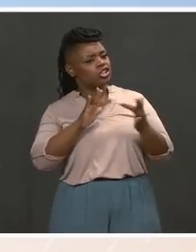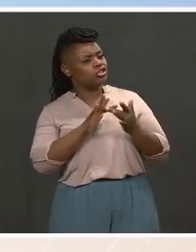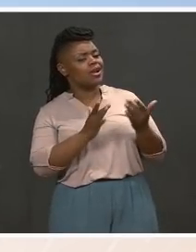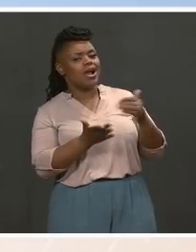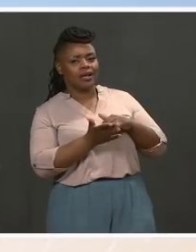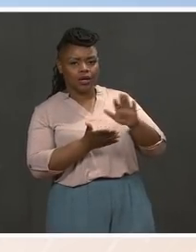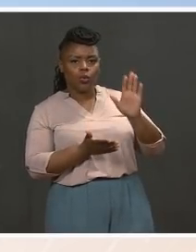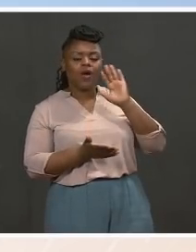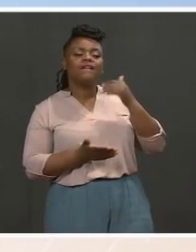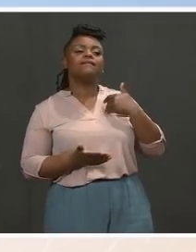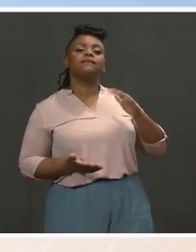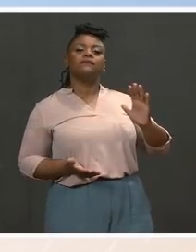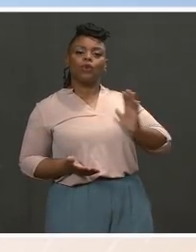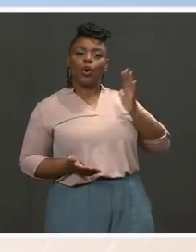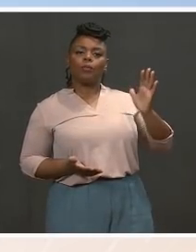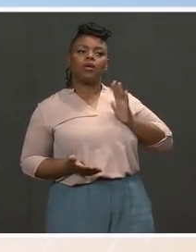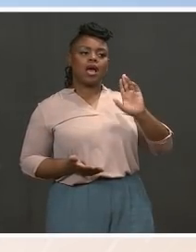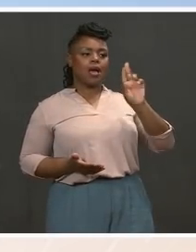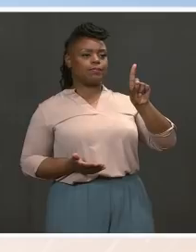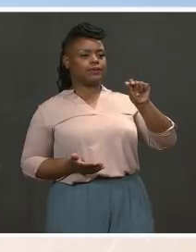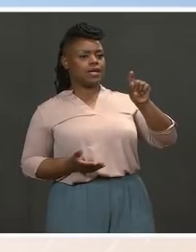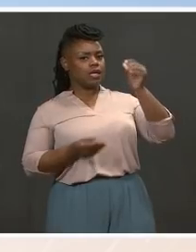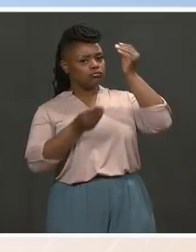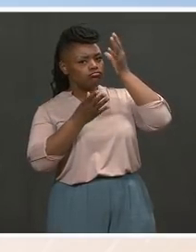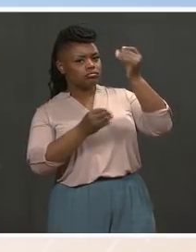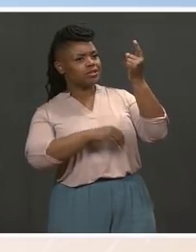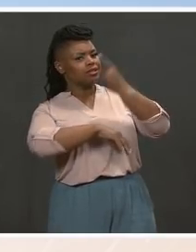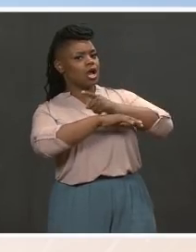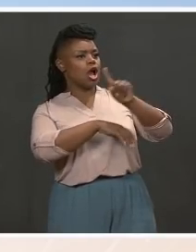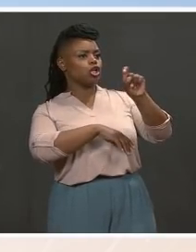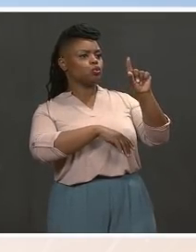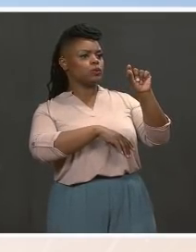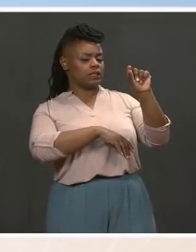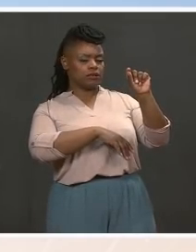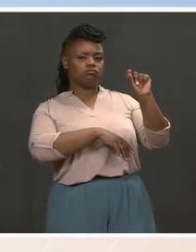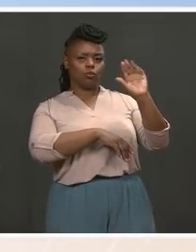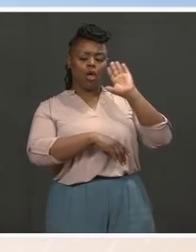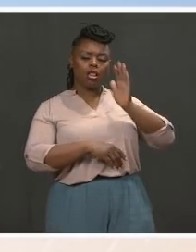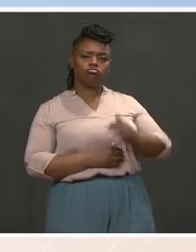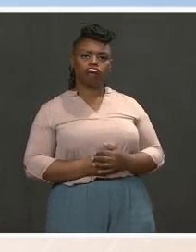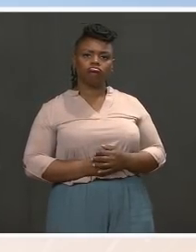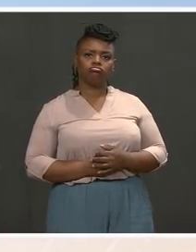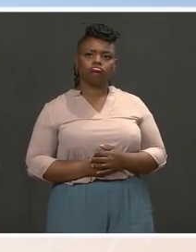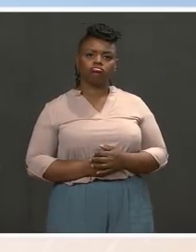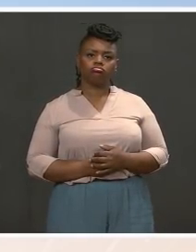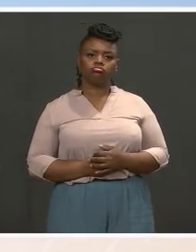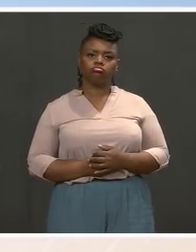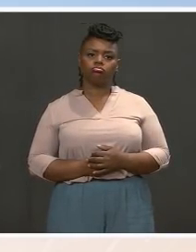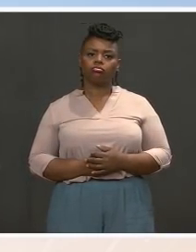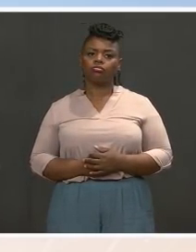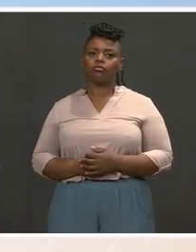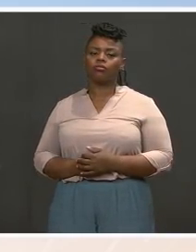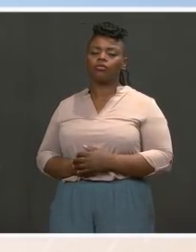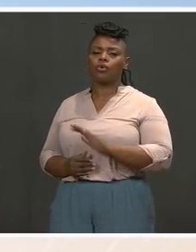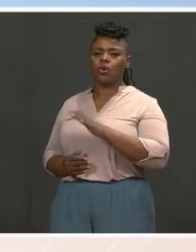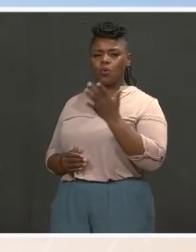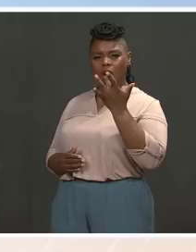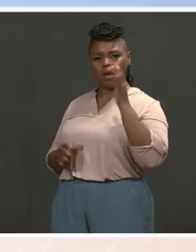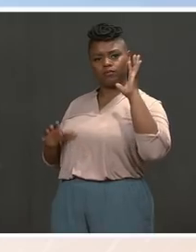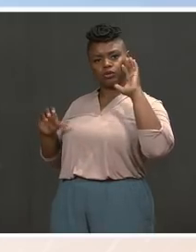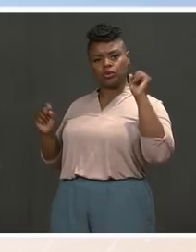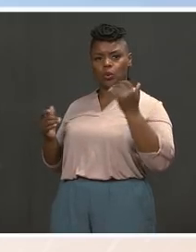and then, believe, every 60 days thereafter. Go ahead, Jeff. Jen, why did the President wait until there was another shooting,